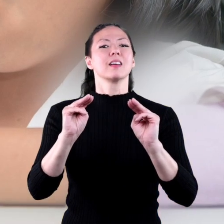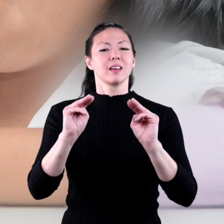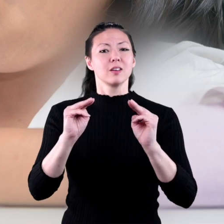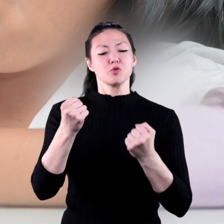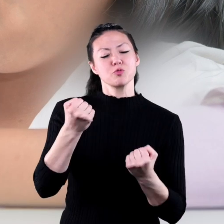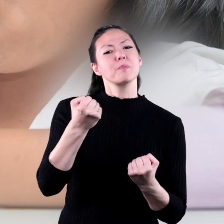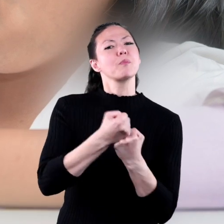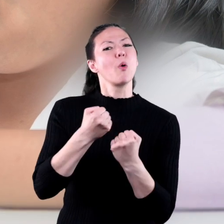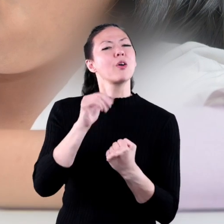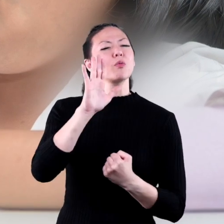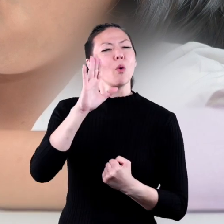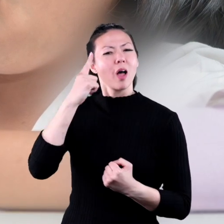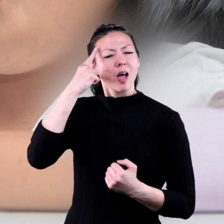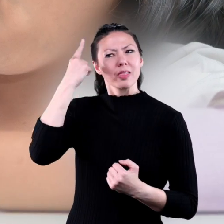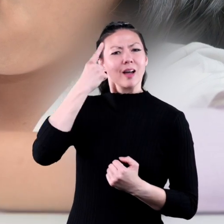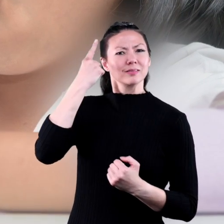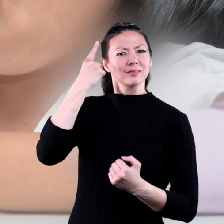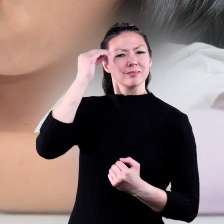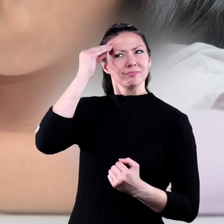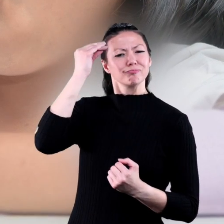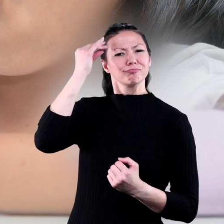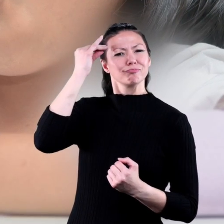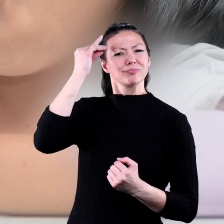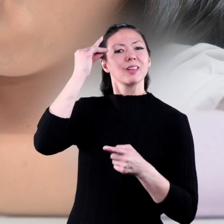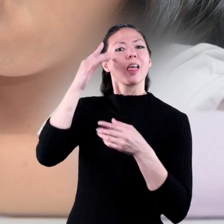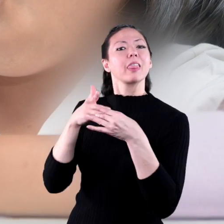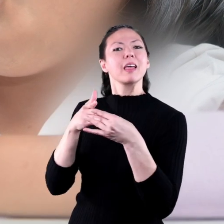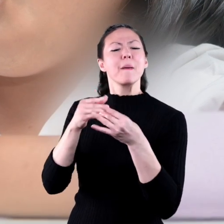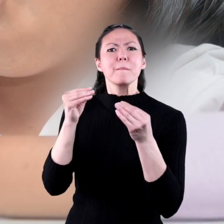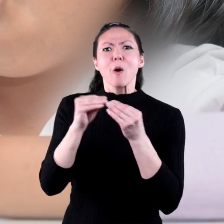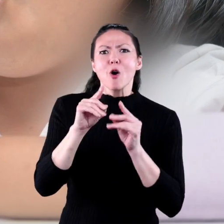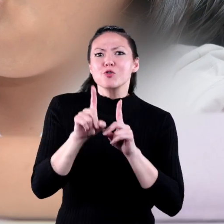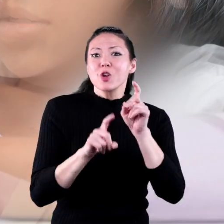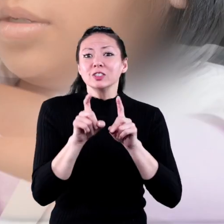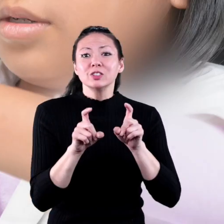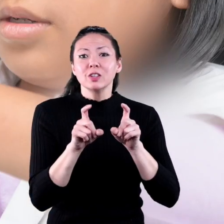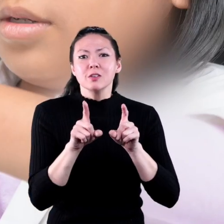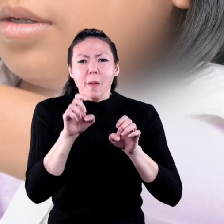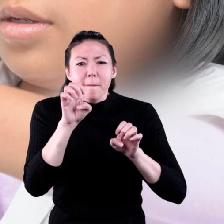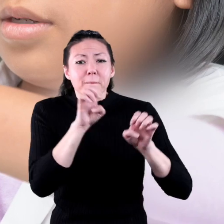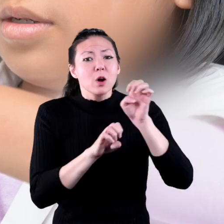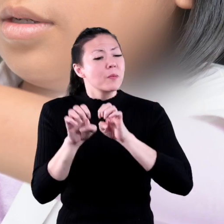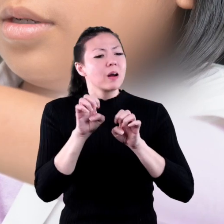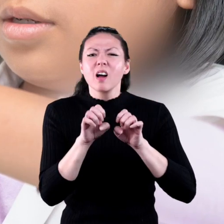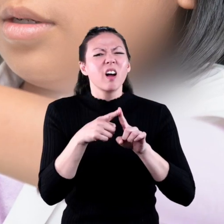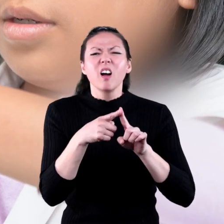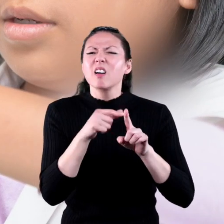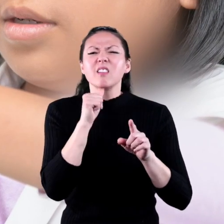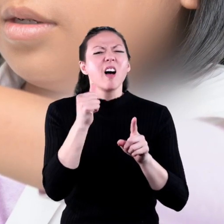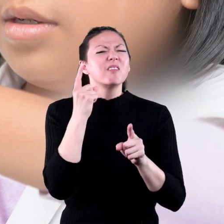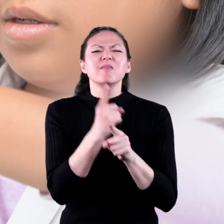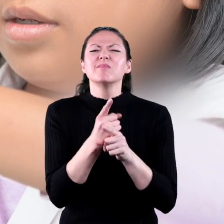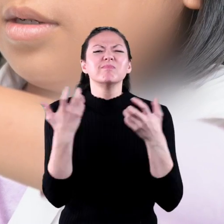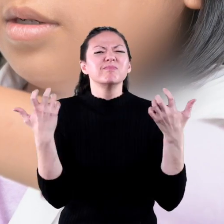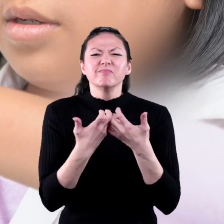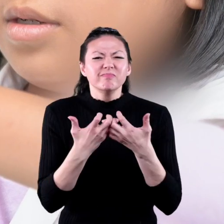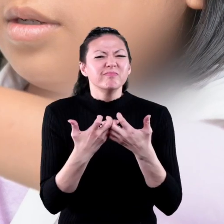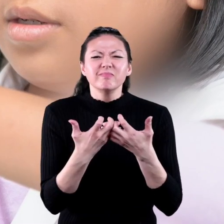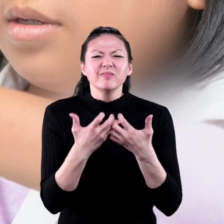your hypothesis, which may lead to more questions. Or, your experiment did not support your guess, your hypothesis.